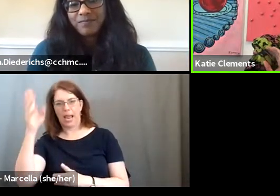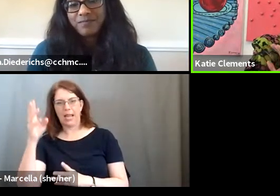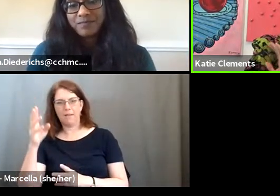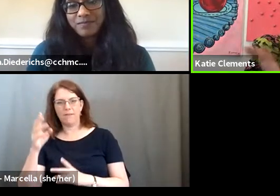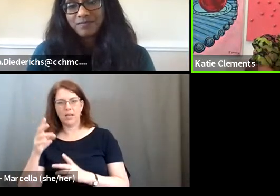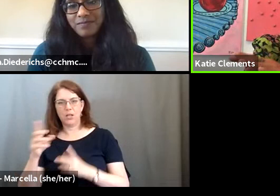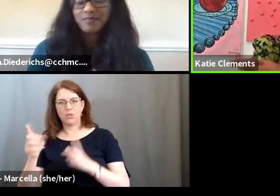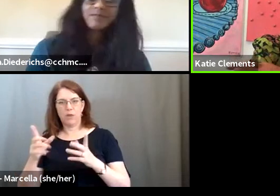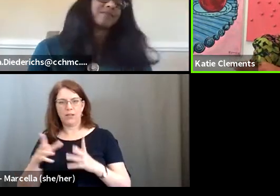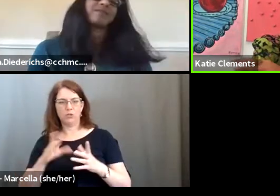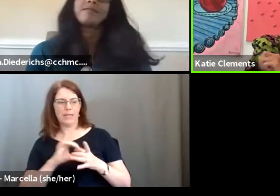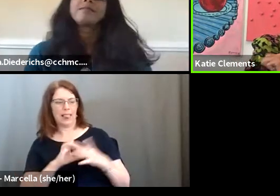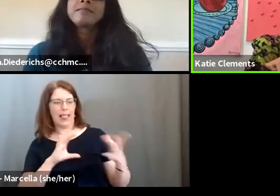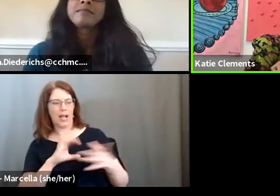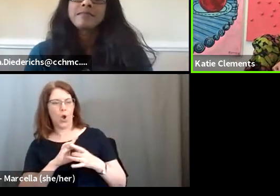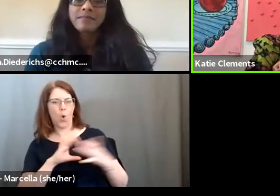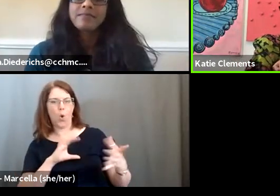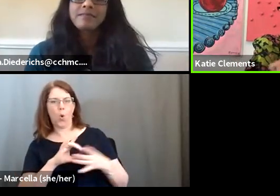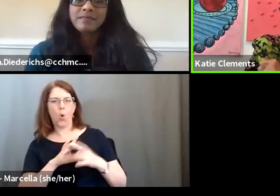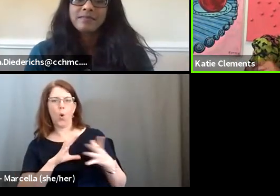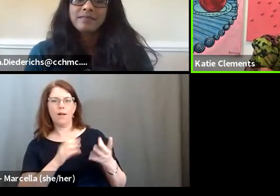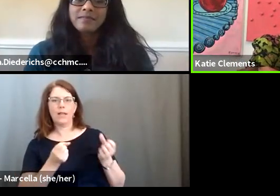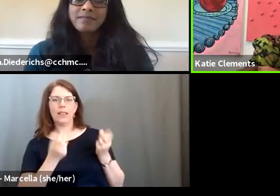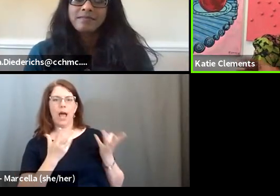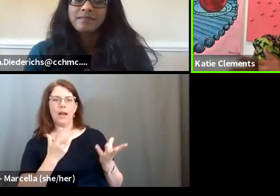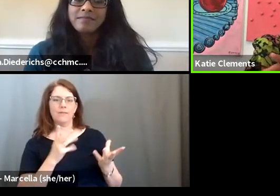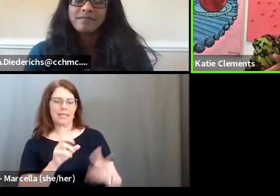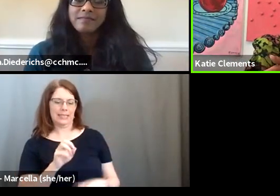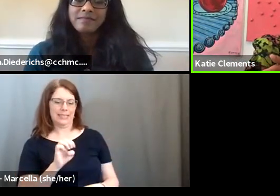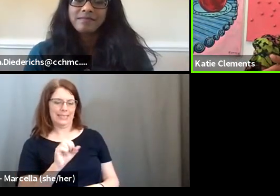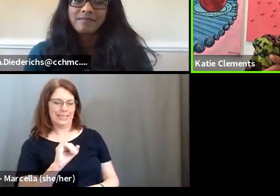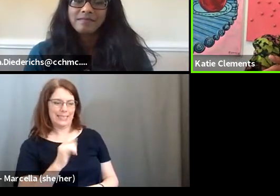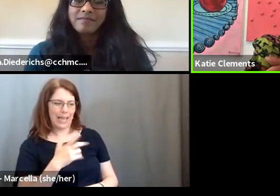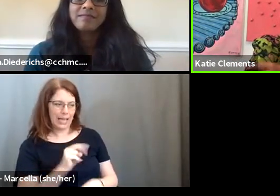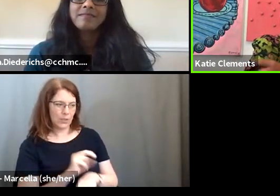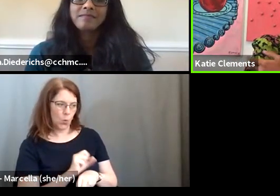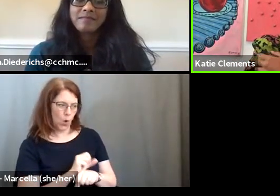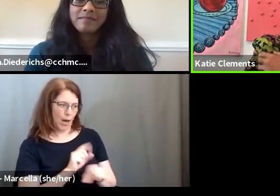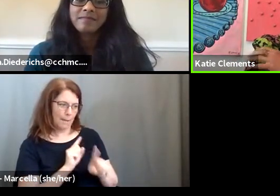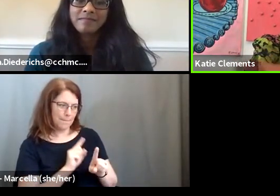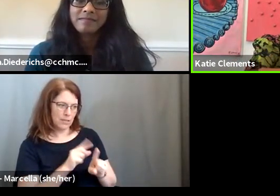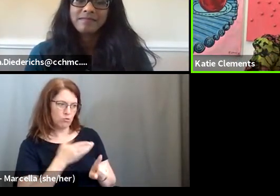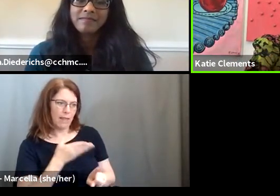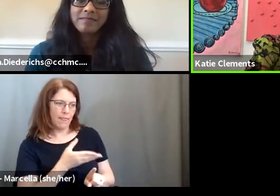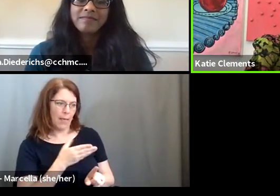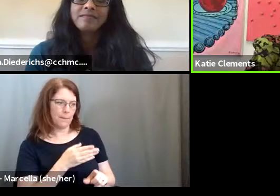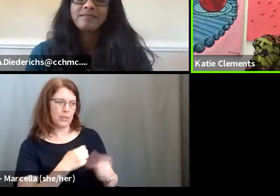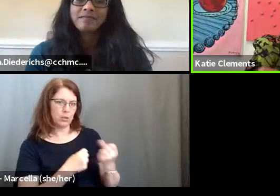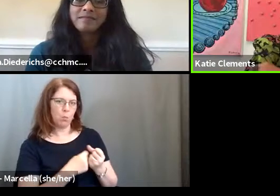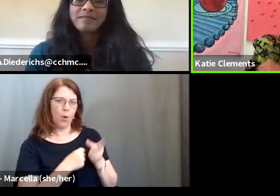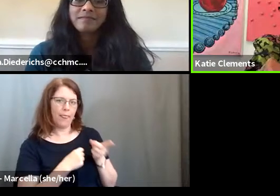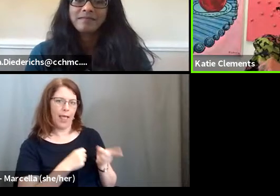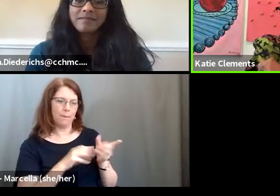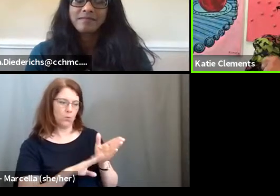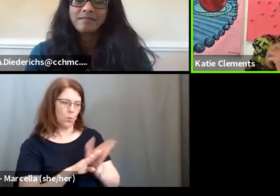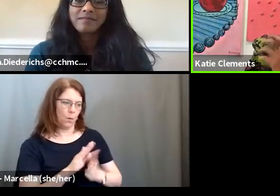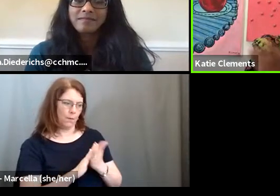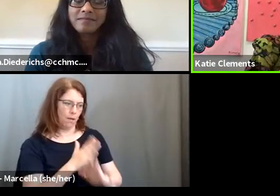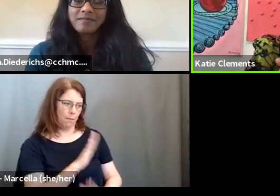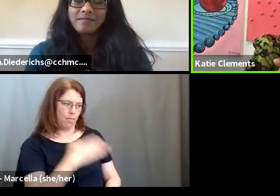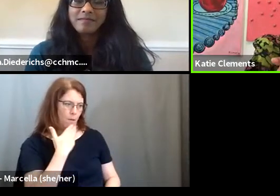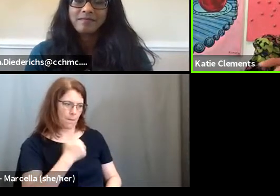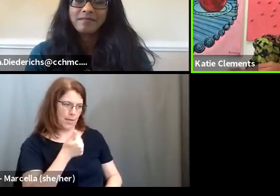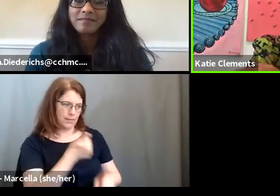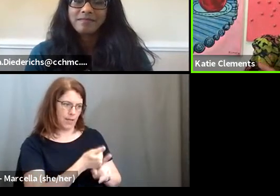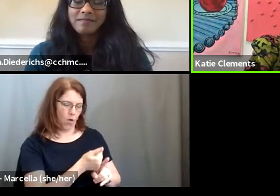go of a lot of the design work and mentoring people and supporting them to become their best selves, um, and